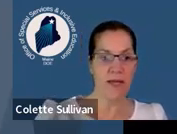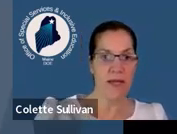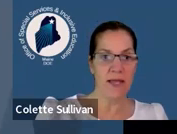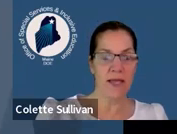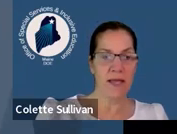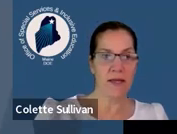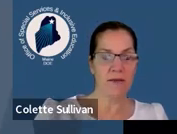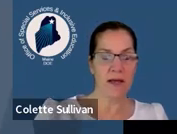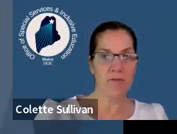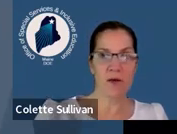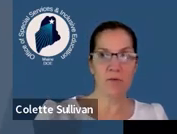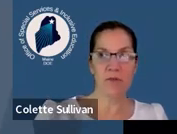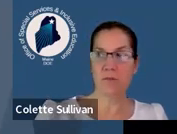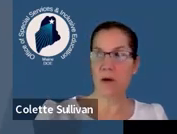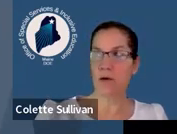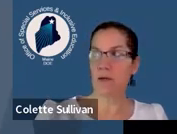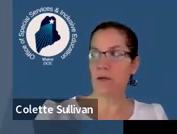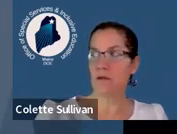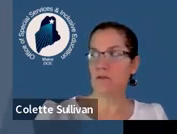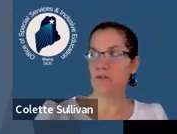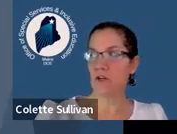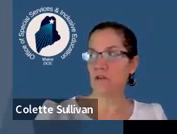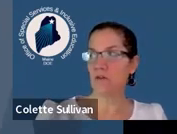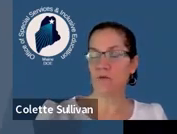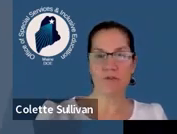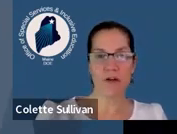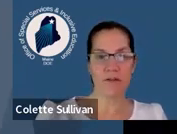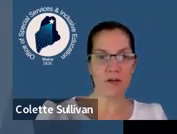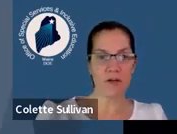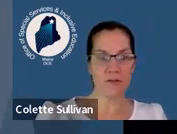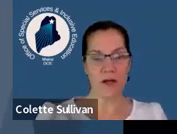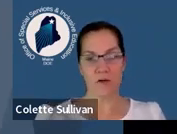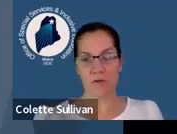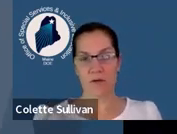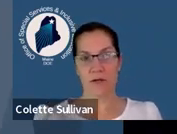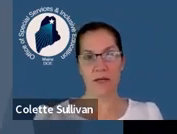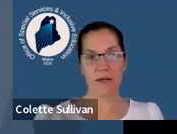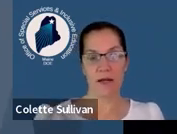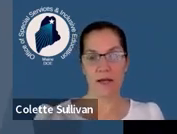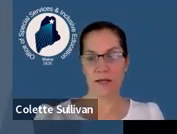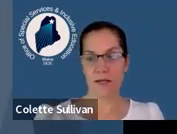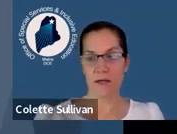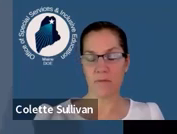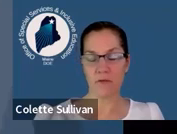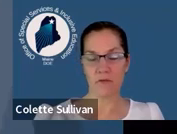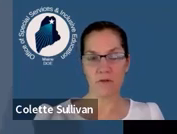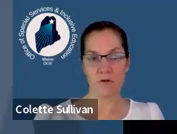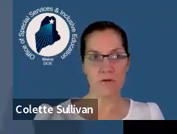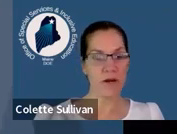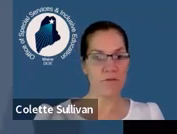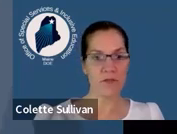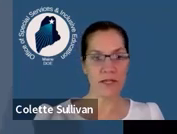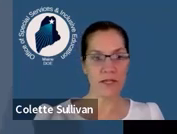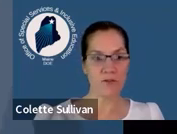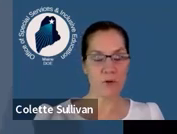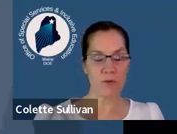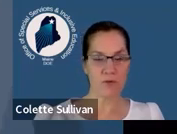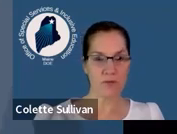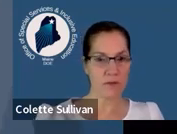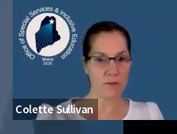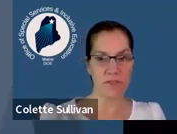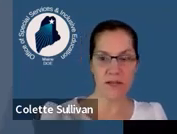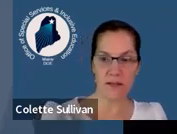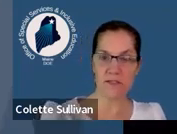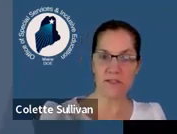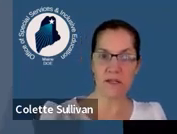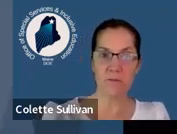and have been with the department just over five years now. And I am so grateful that I get to work